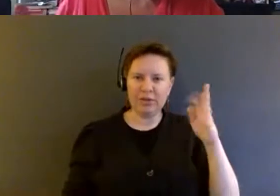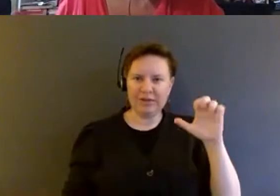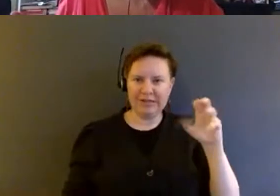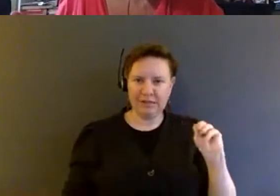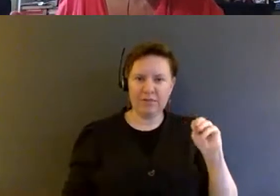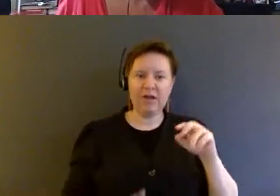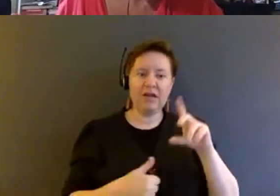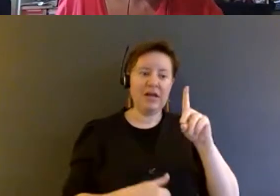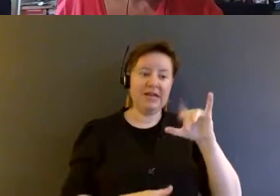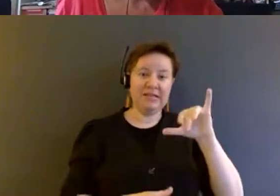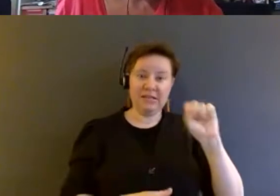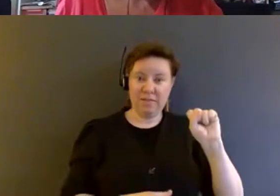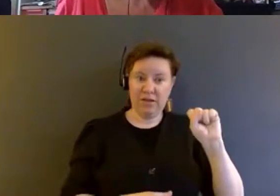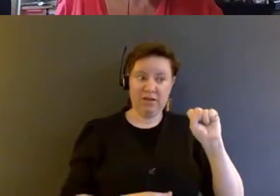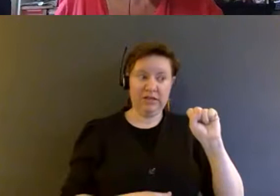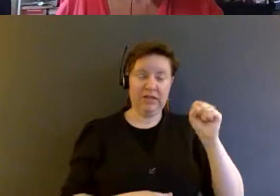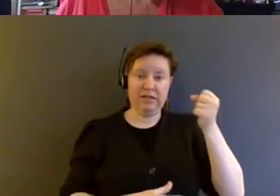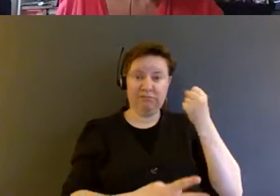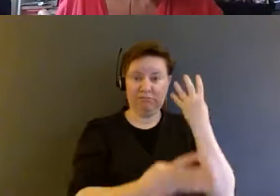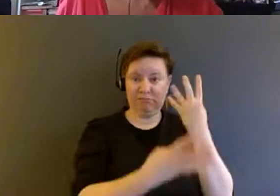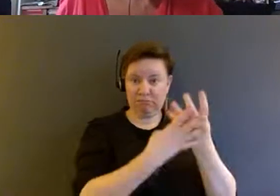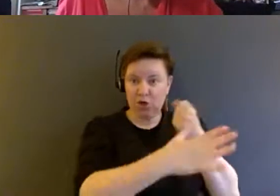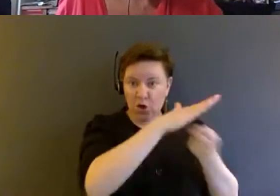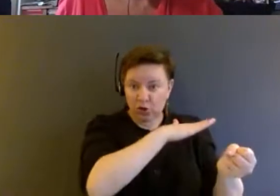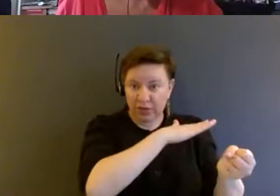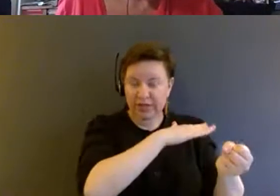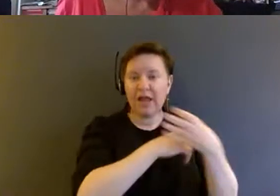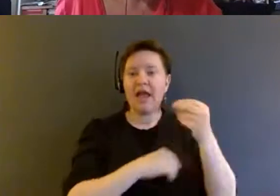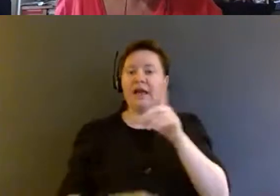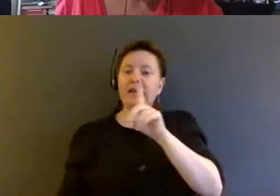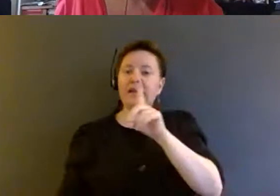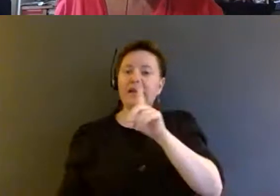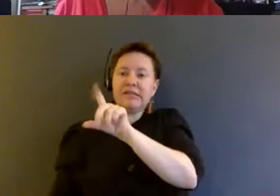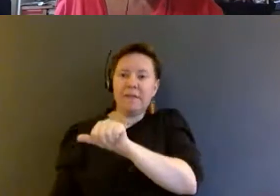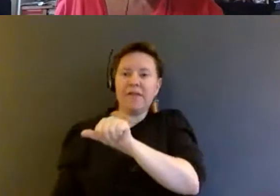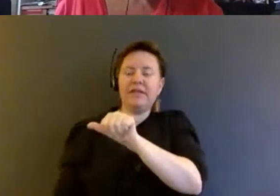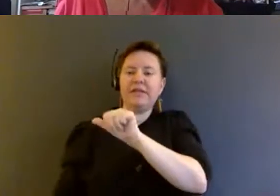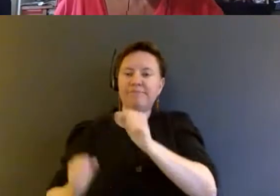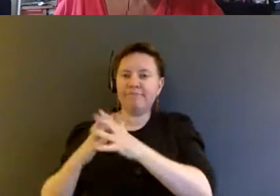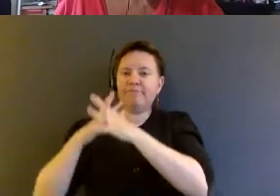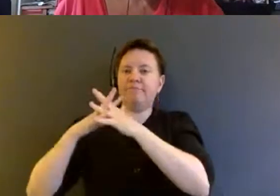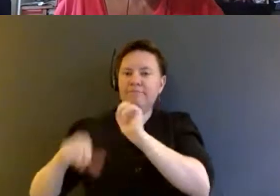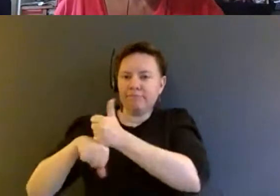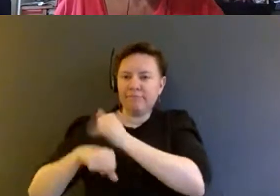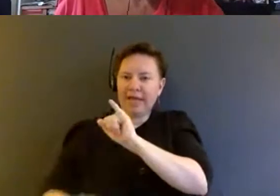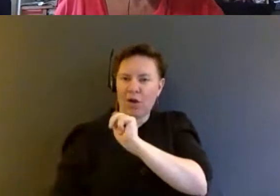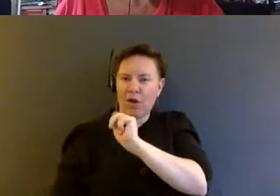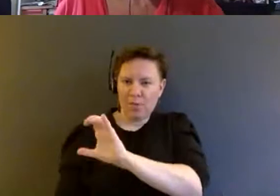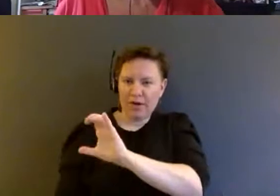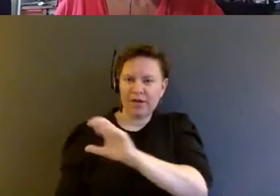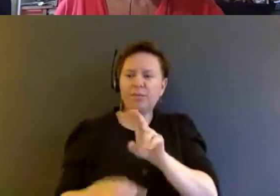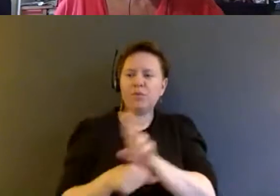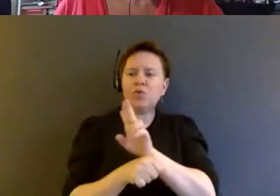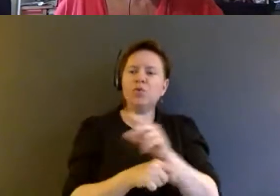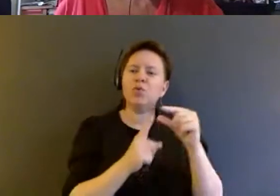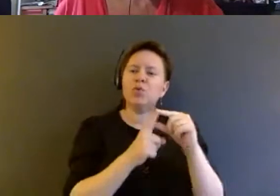incarcerated and disability incorporated. I'm using the word incorporation to